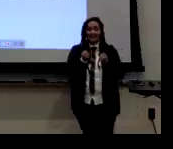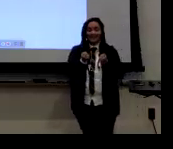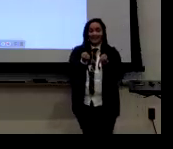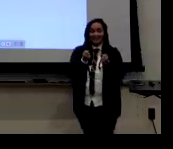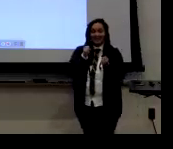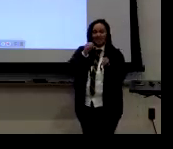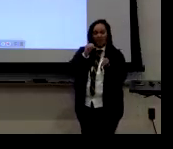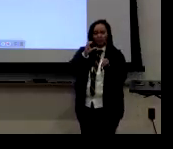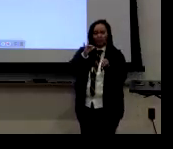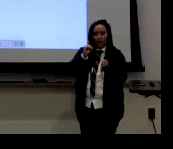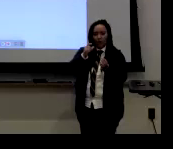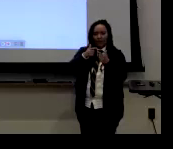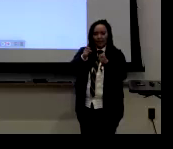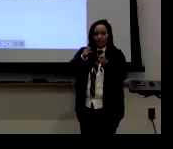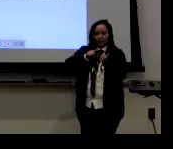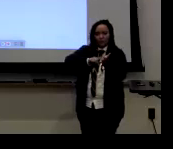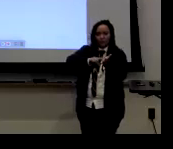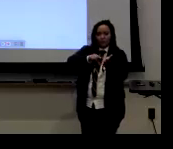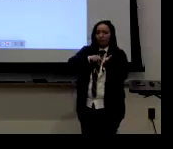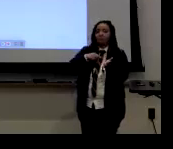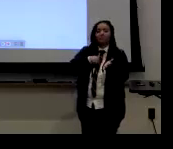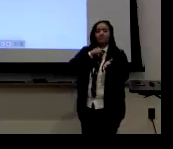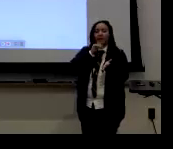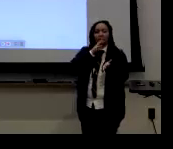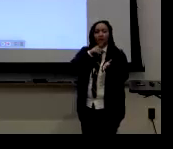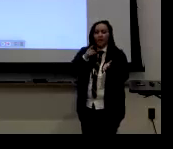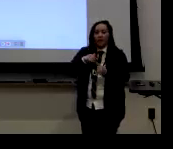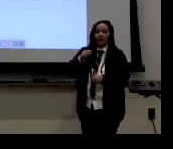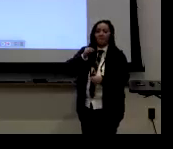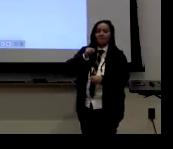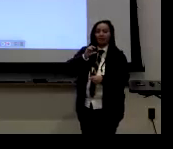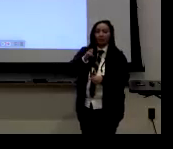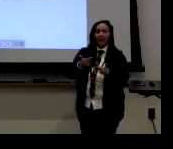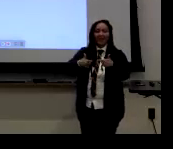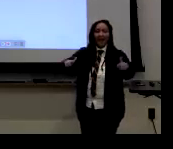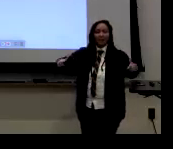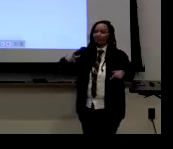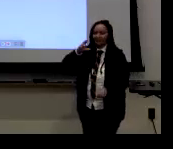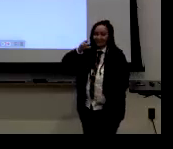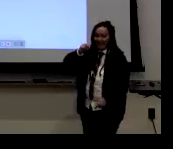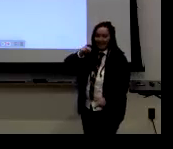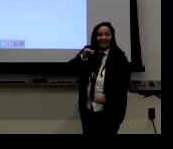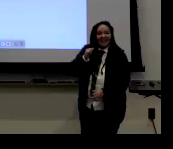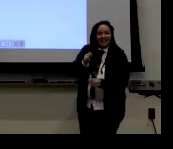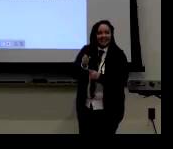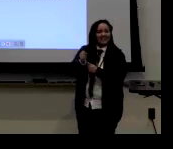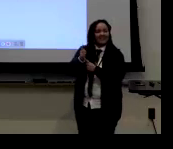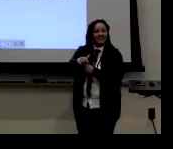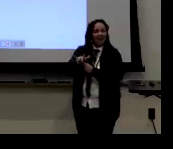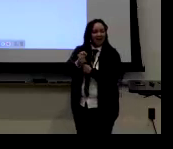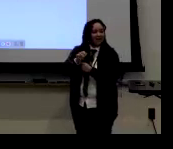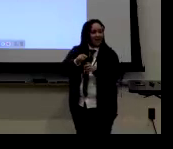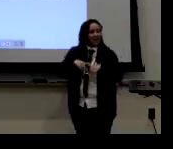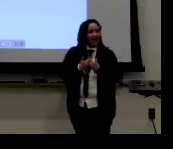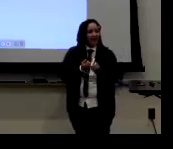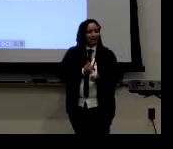So for signing, you know, sociolinguistics research, and I'm not talking about masculine language,